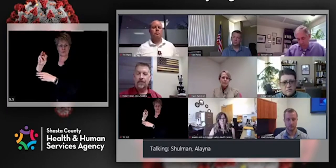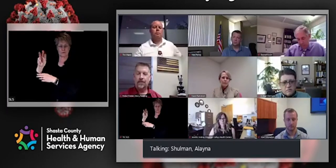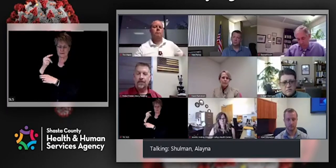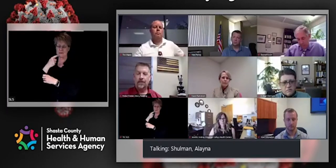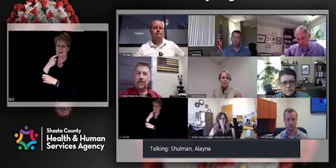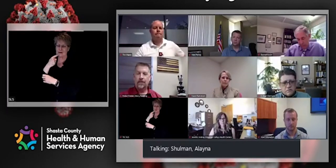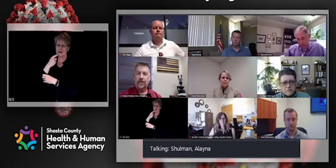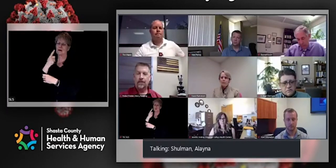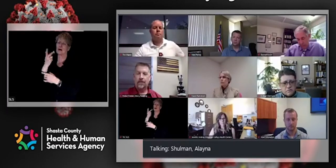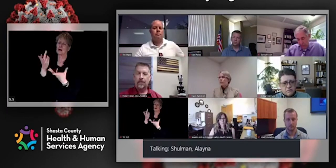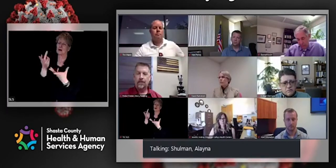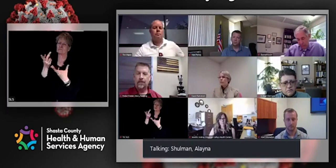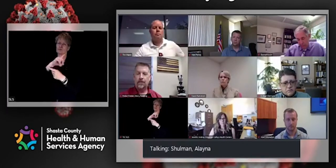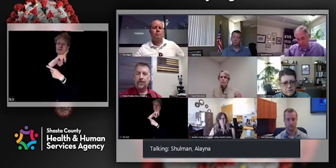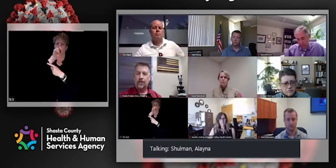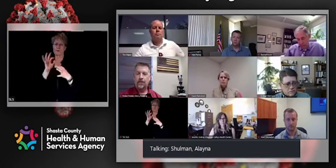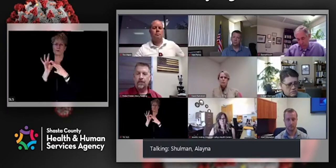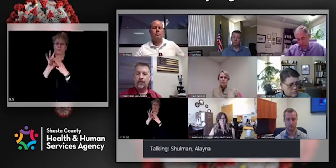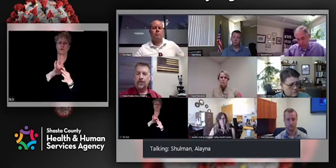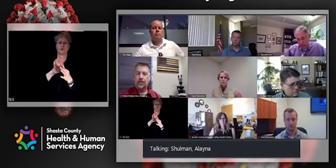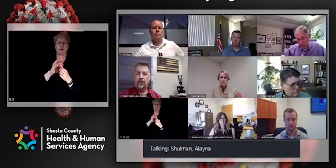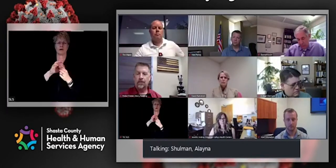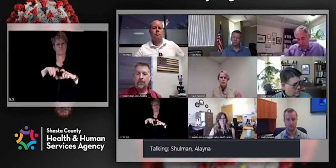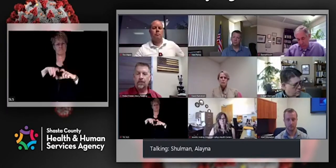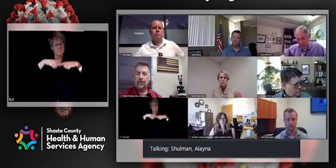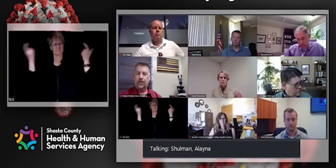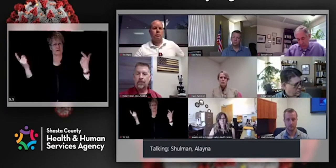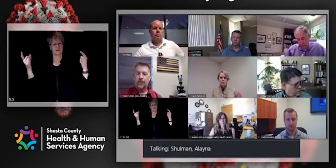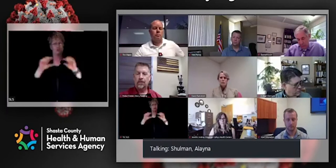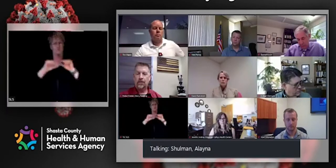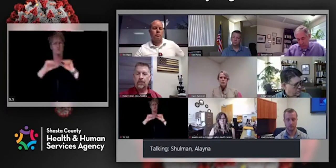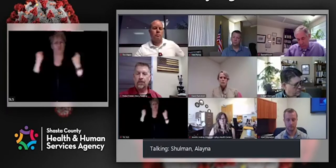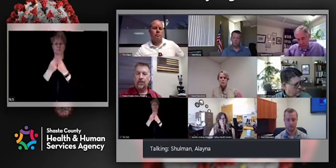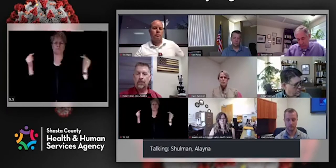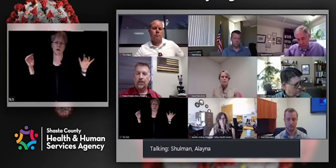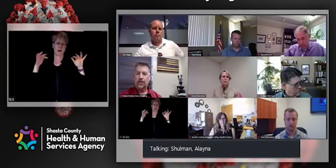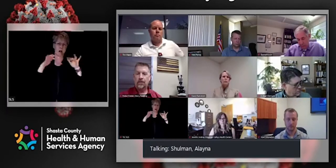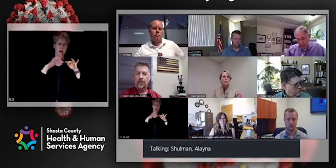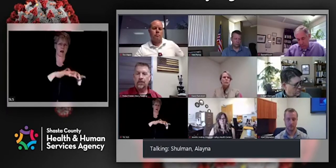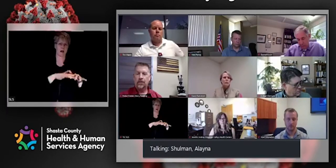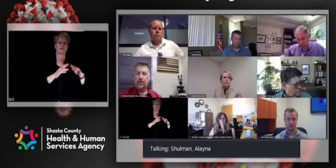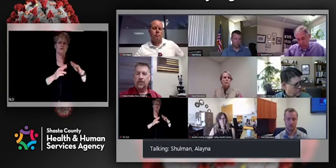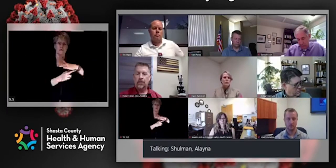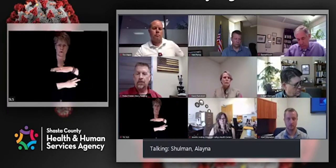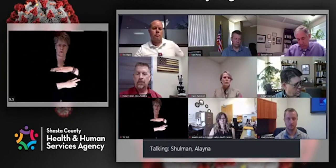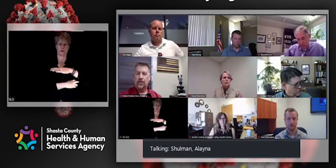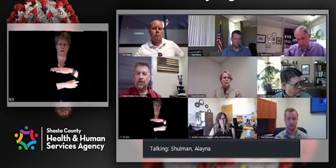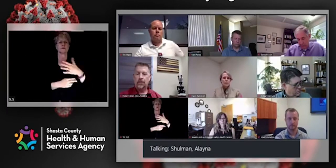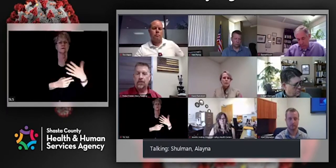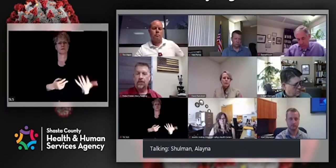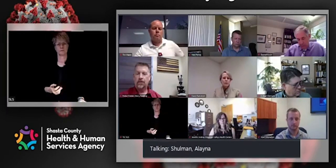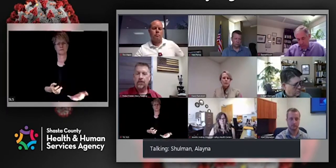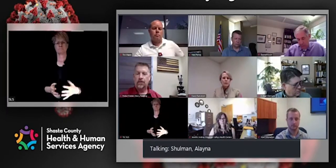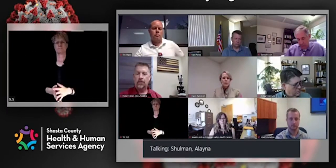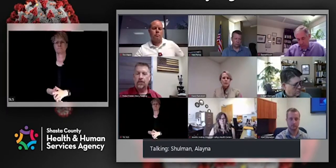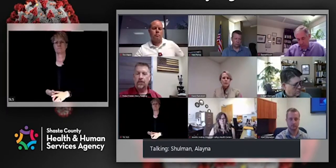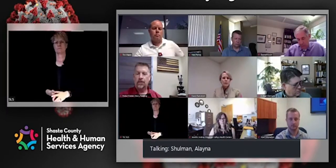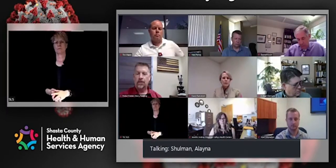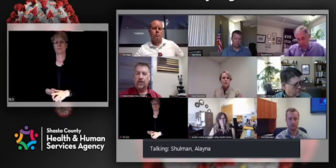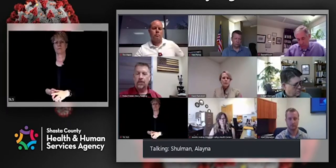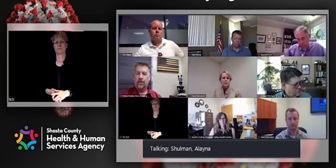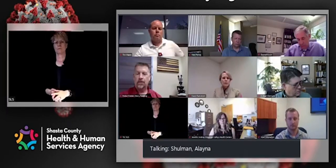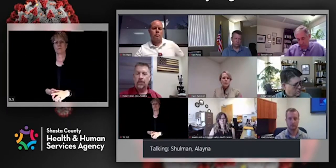we've been getting a lot of comments. And you guys probably have as well, kind of questioning the